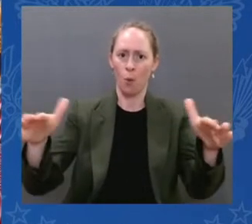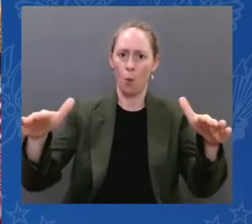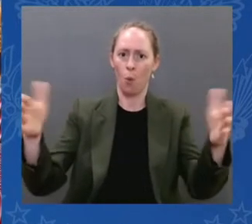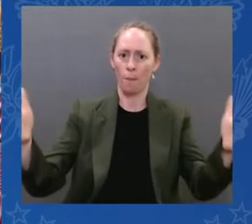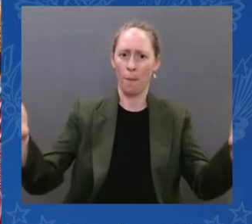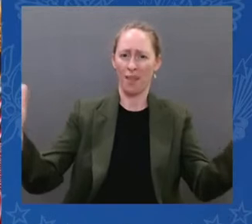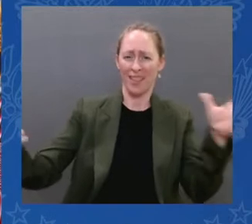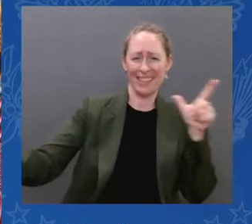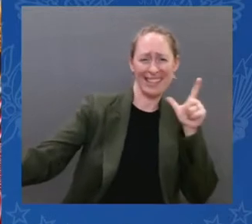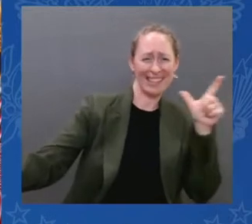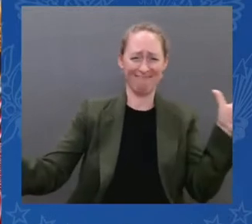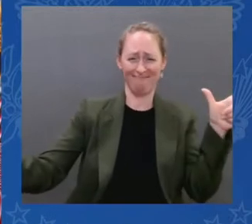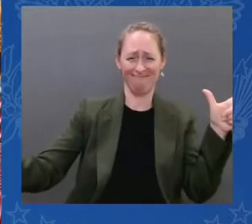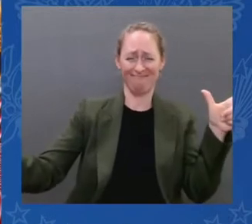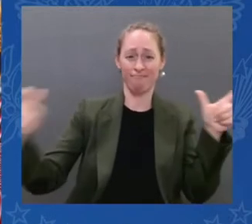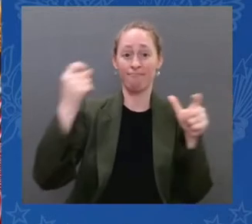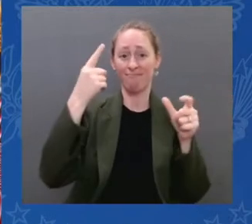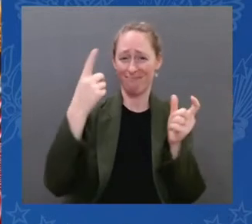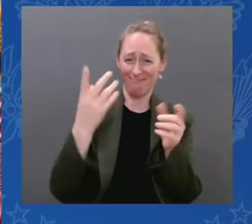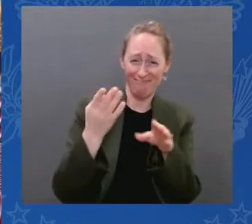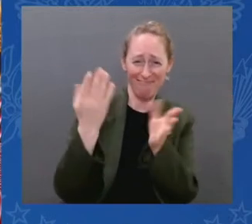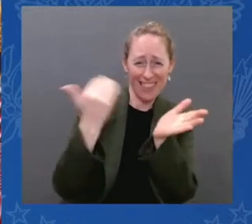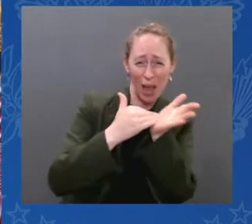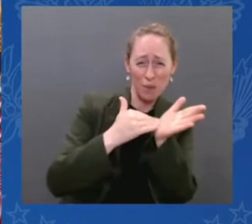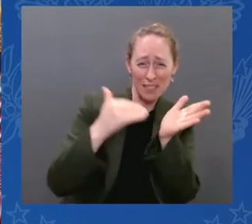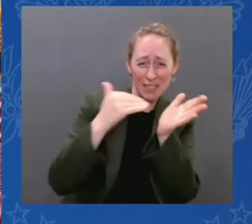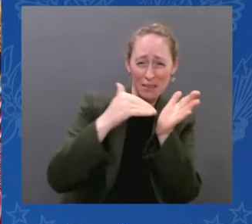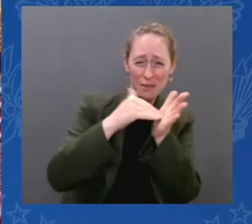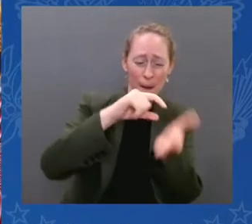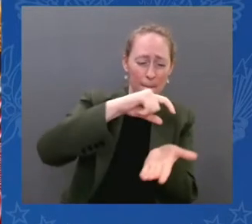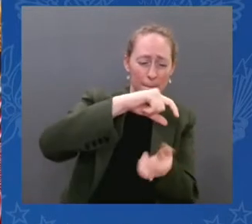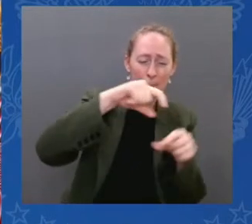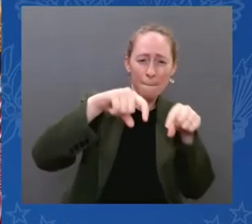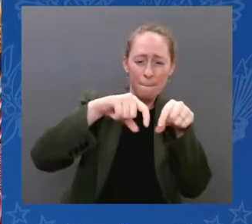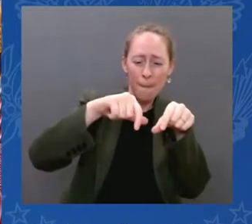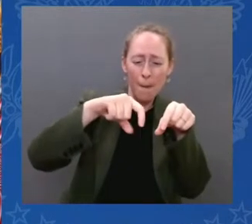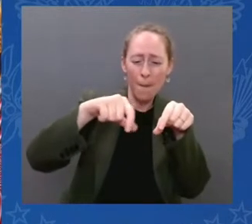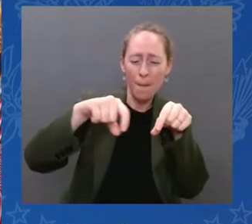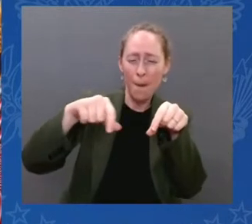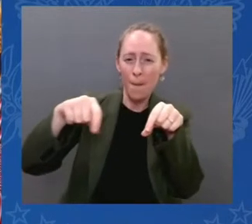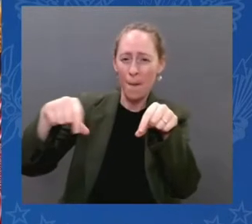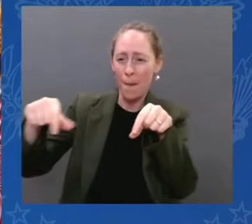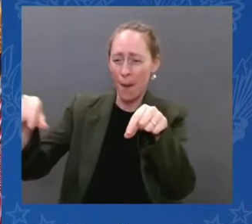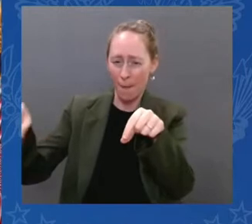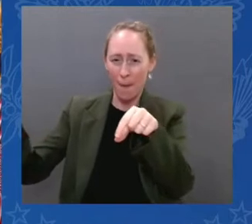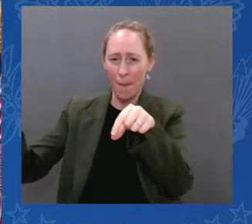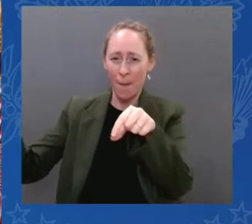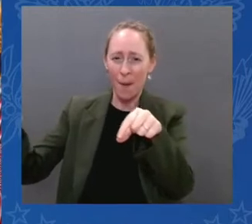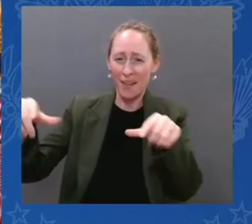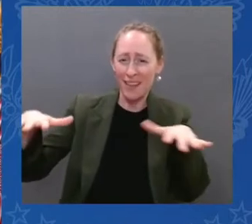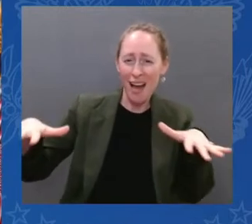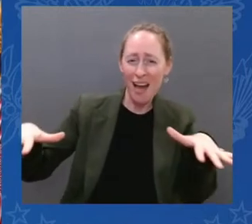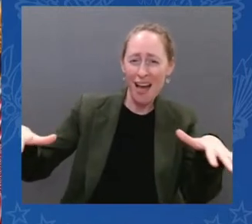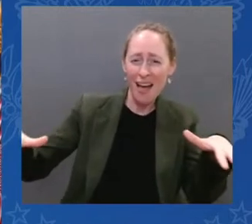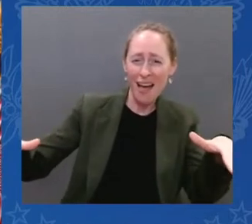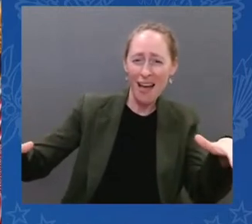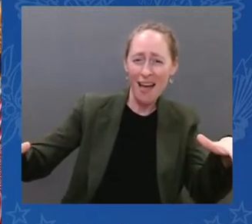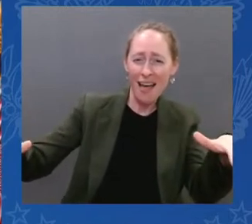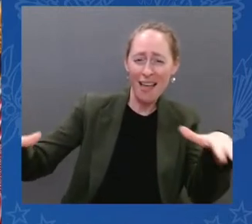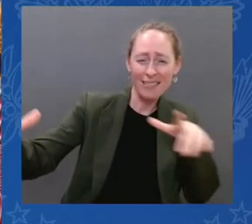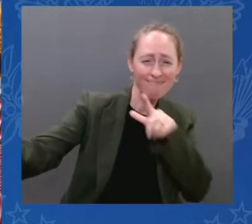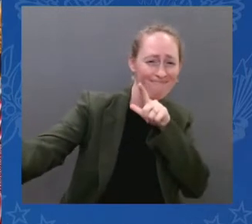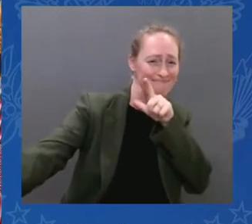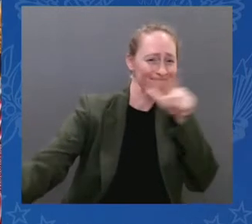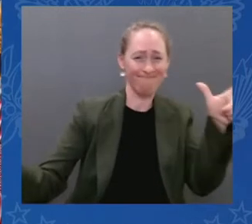window into the history of our universe. And today, we're going to get a glimpse of the first light to shine through that window. Light from other